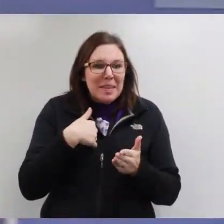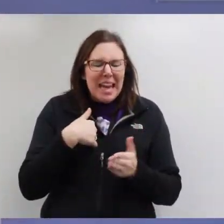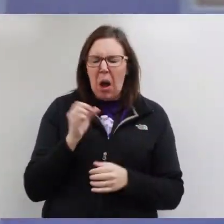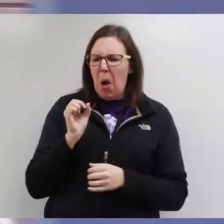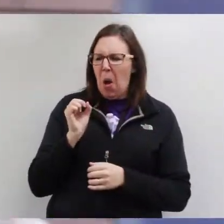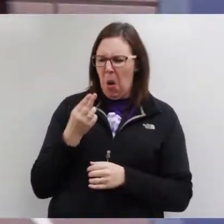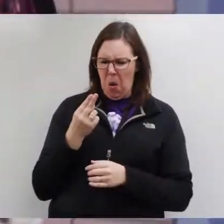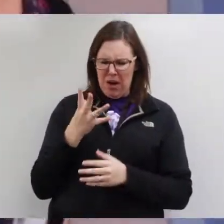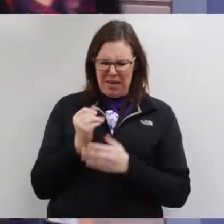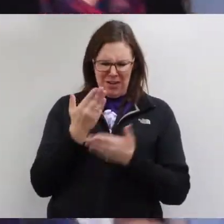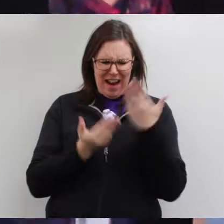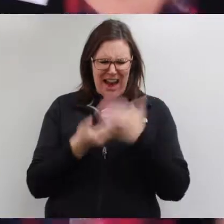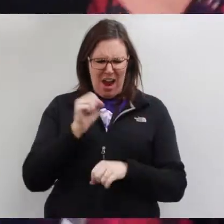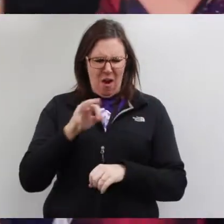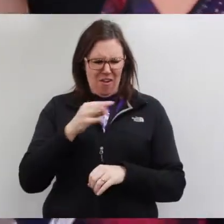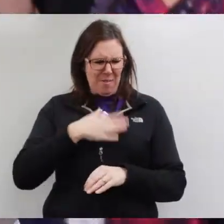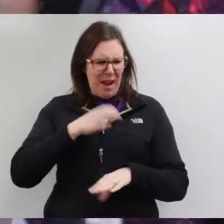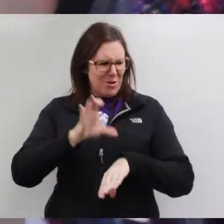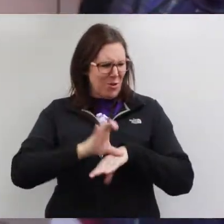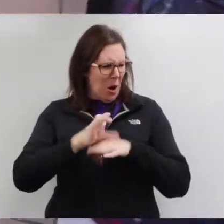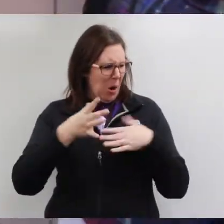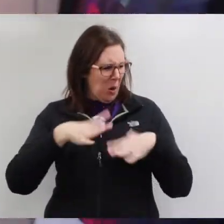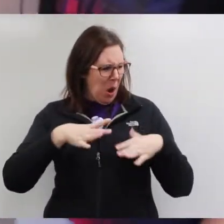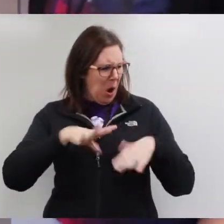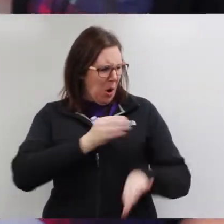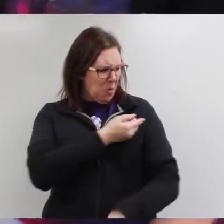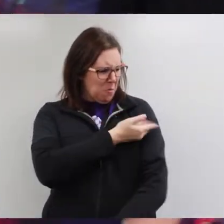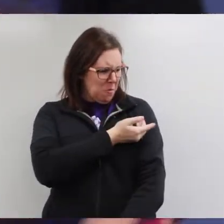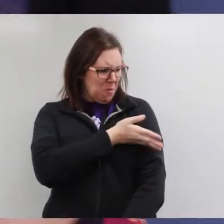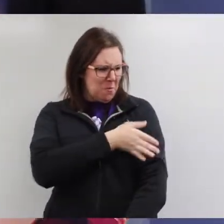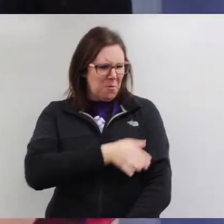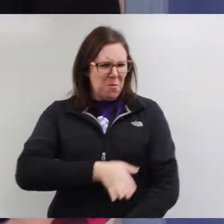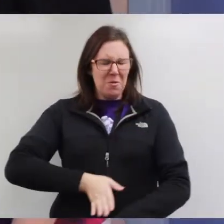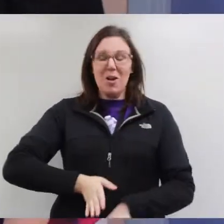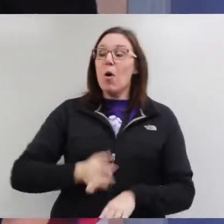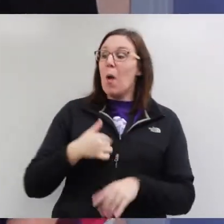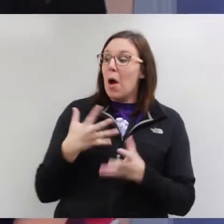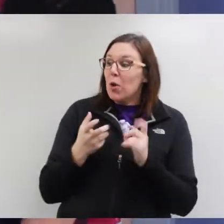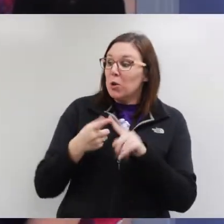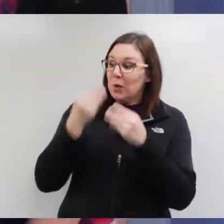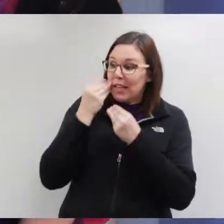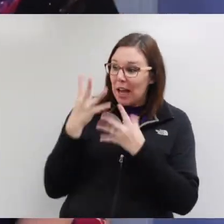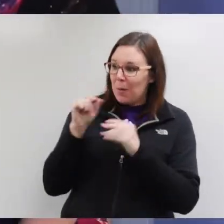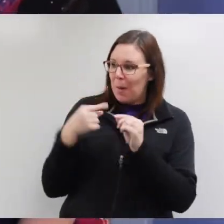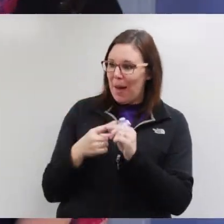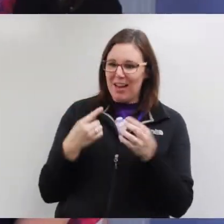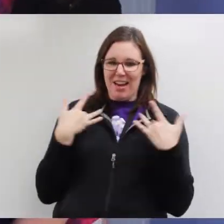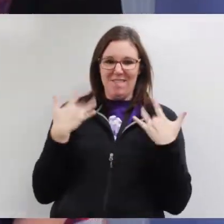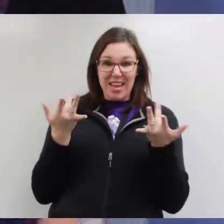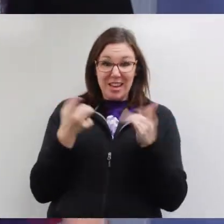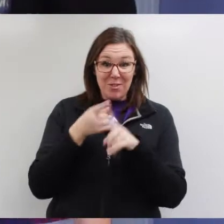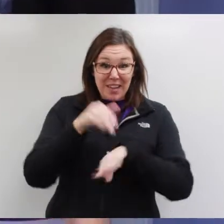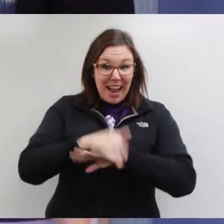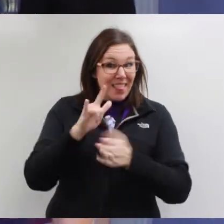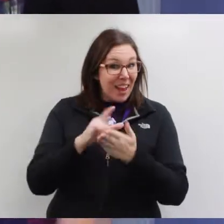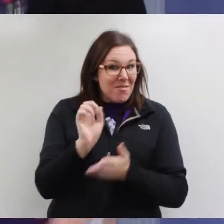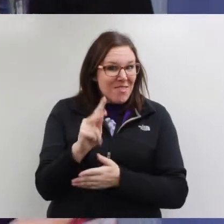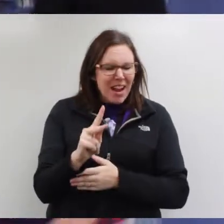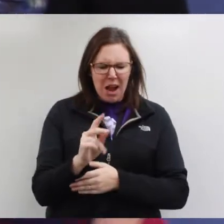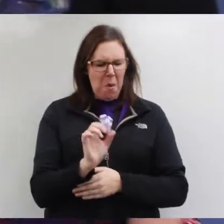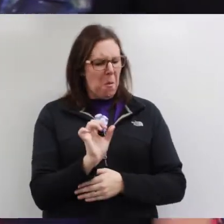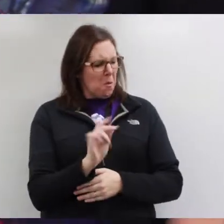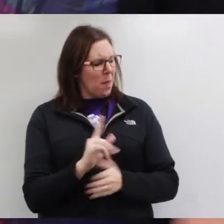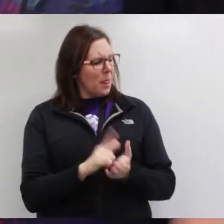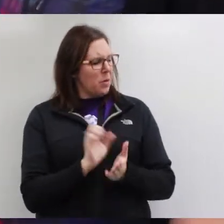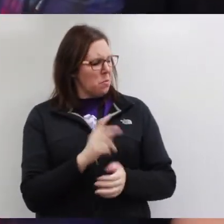Excuse me, ma'am. Oh, get your hand off my church clothes. Oh, I'm sorry. I'm so sorry. I just, I wanted to tell you about an event tonight. Is that okay?